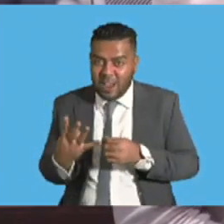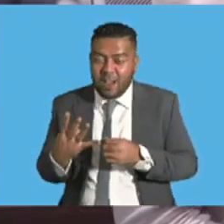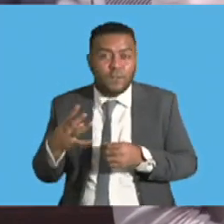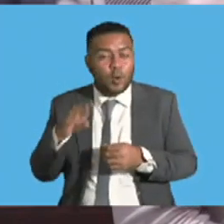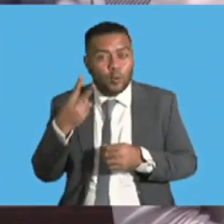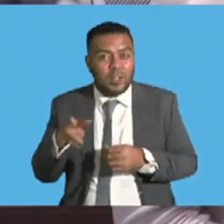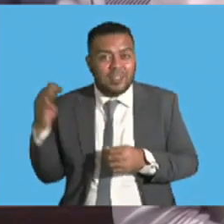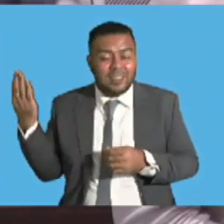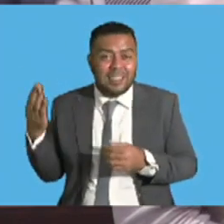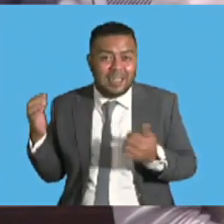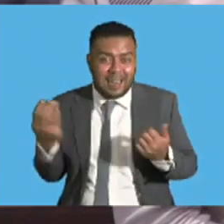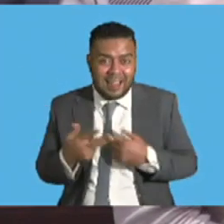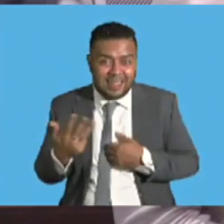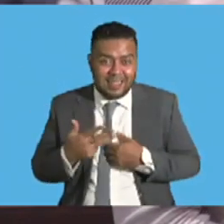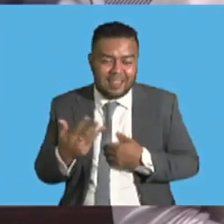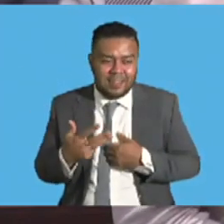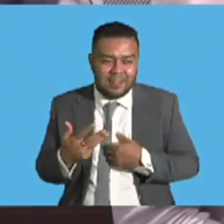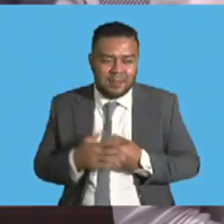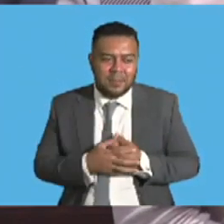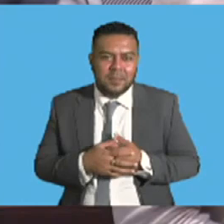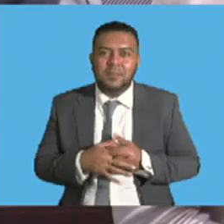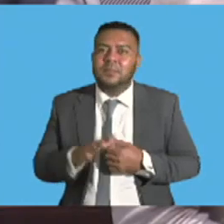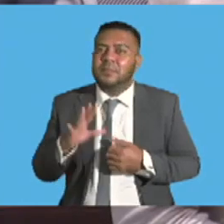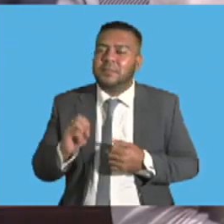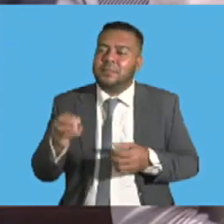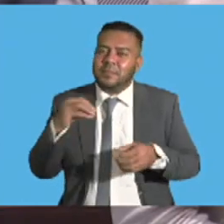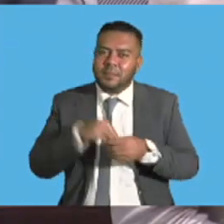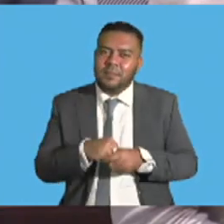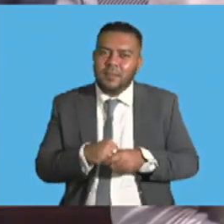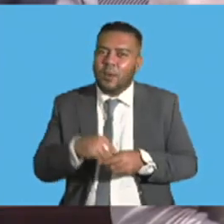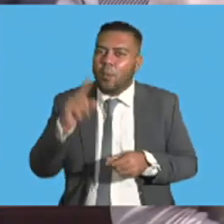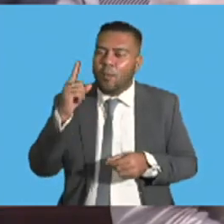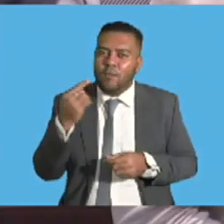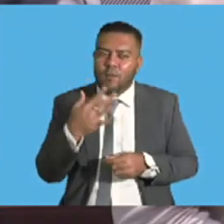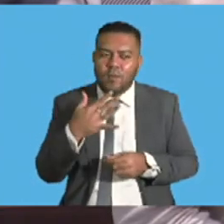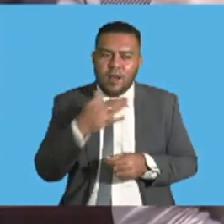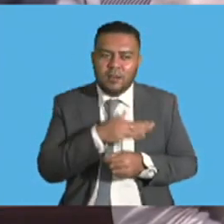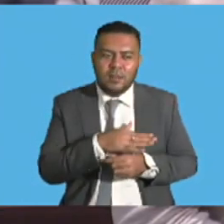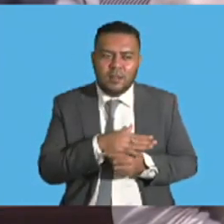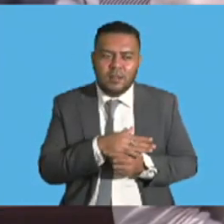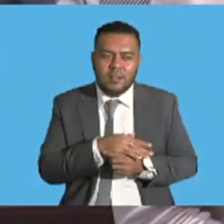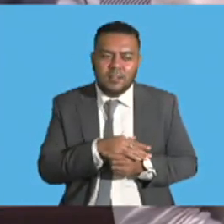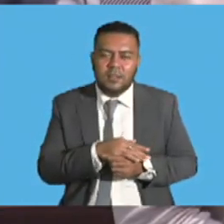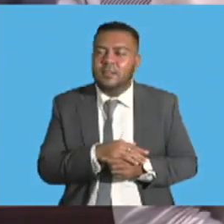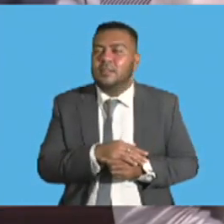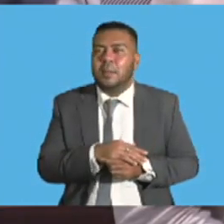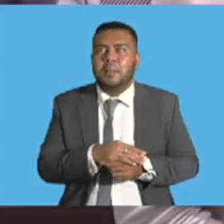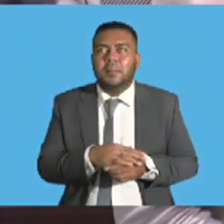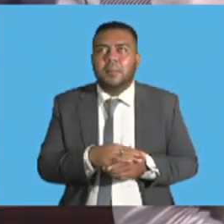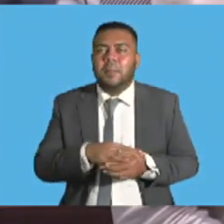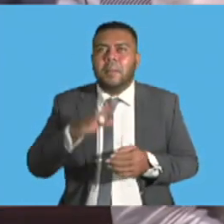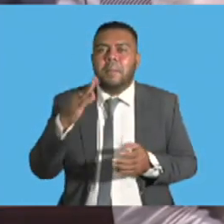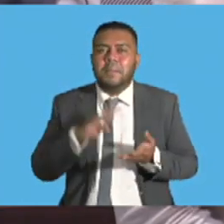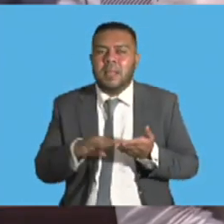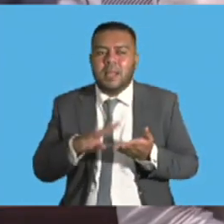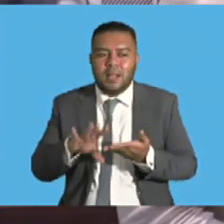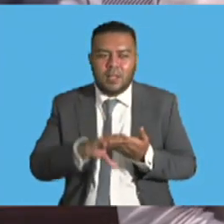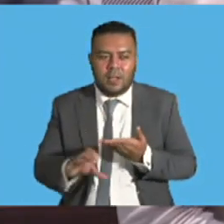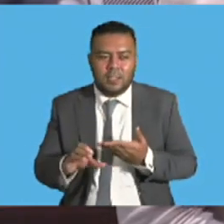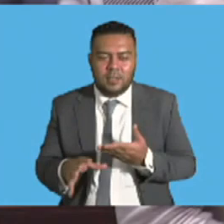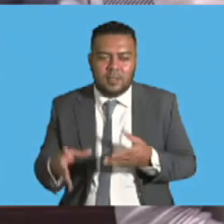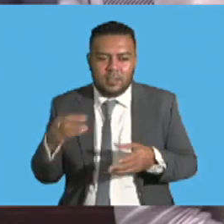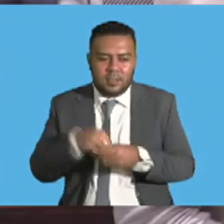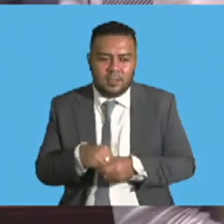certificates for residential dwellings accounted for $100 million, while for commercial and